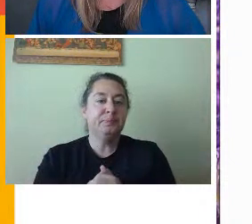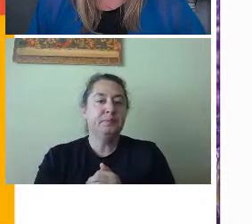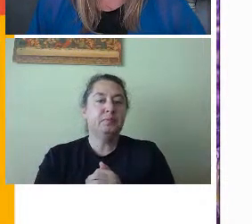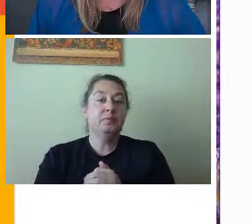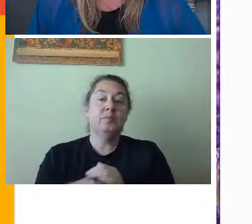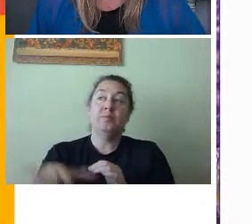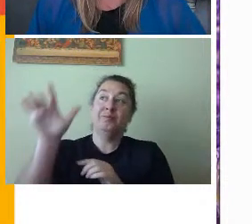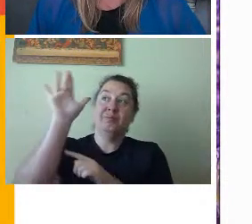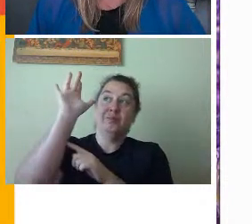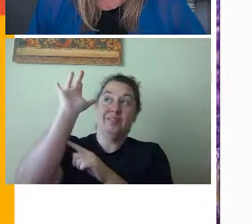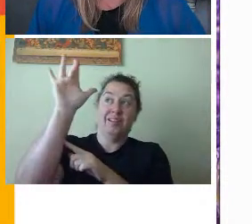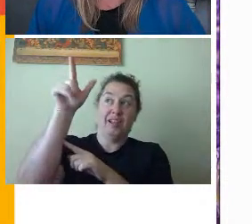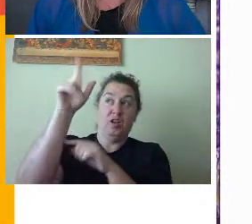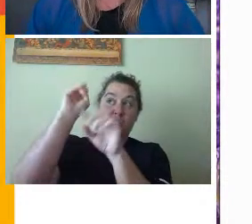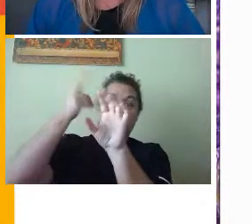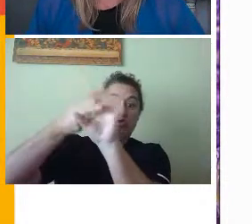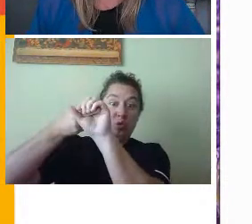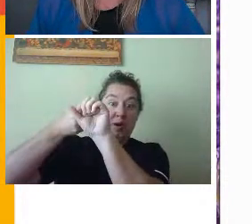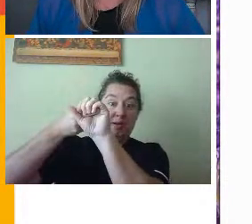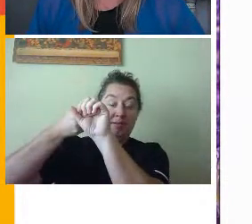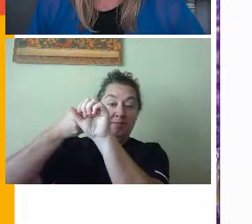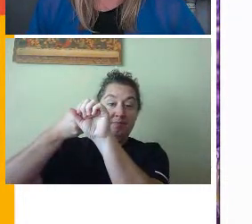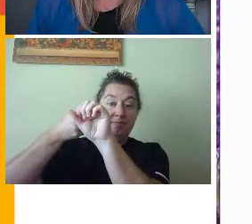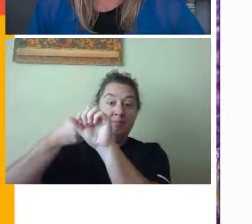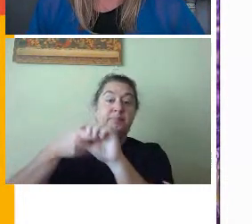I'm going to click that join at the top.